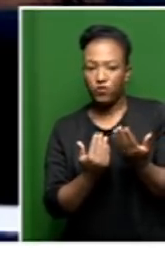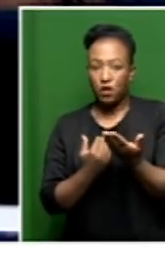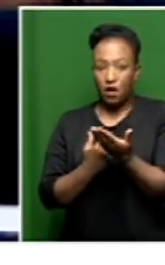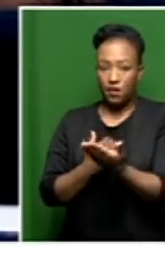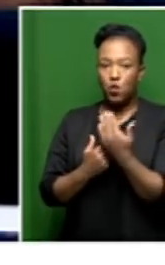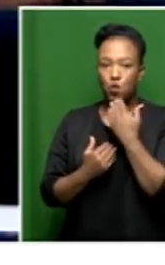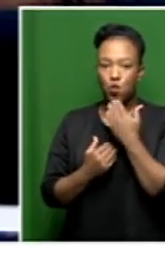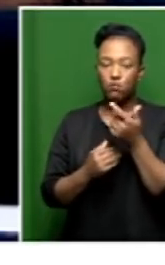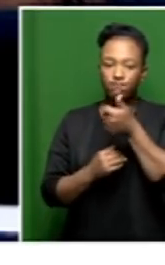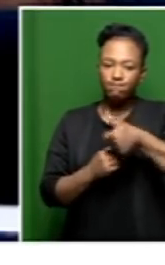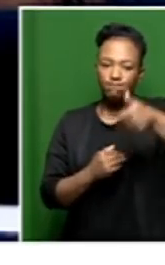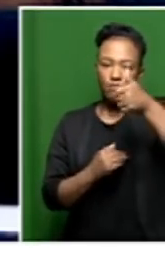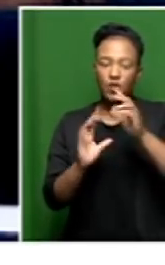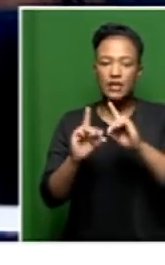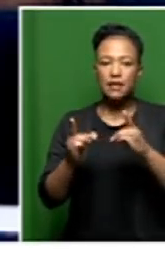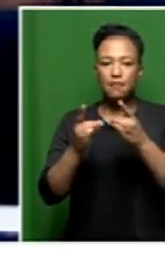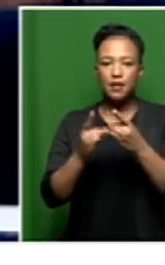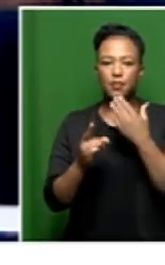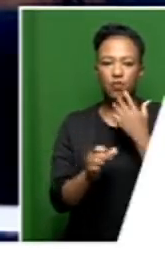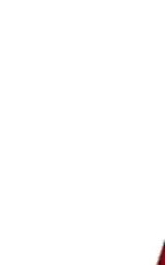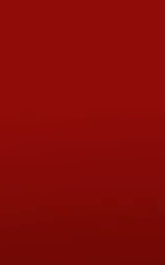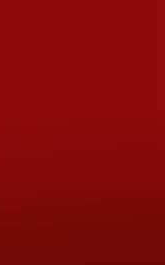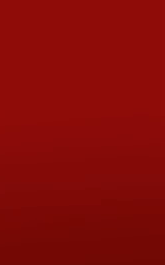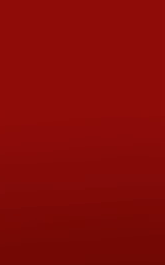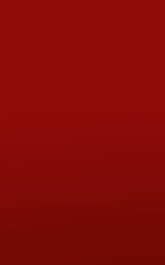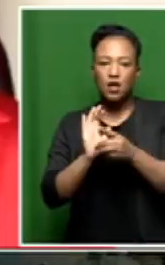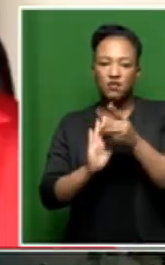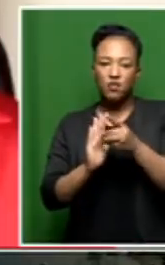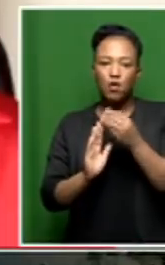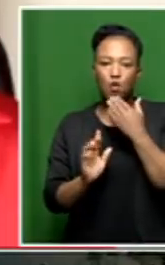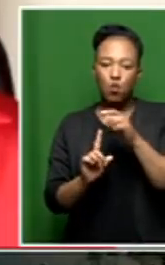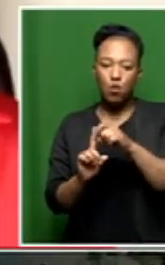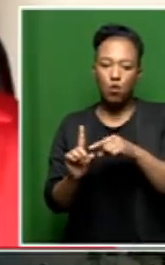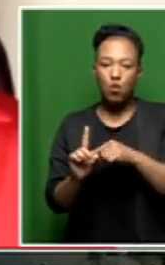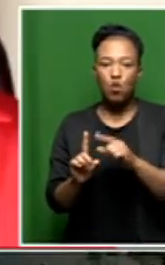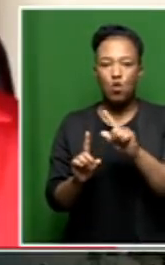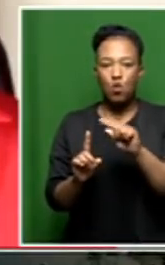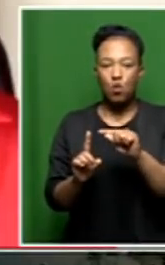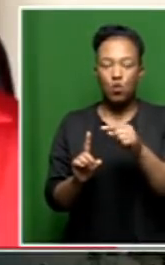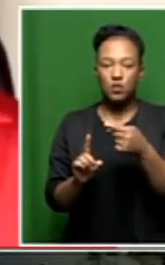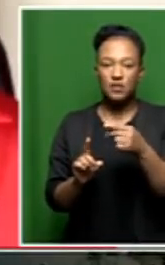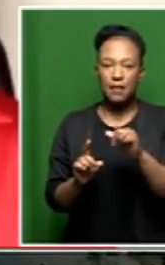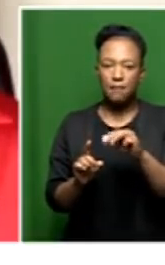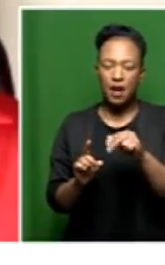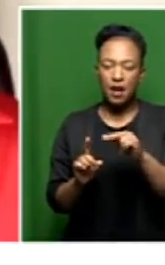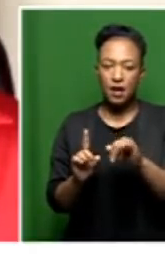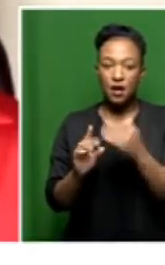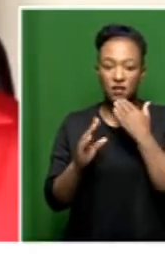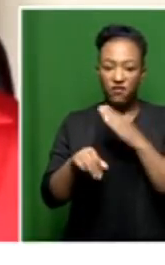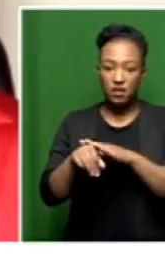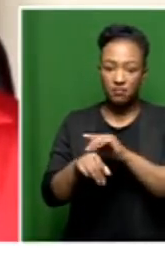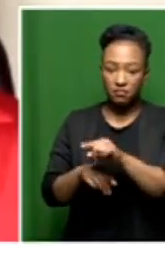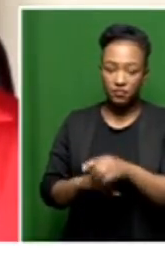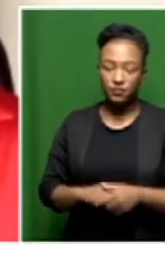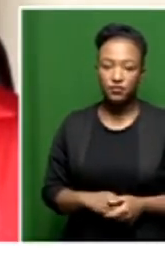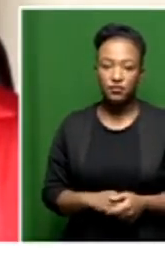join now by the head of department at the Gauteng Social Development Department, Ms. Tembeni Mflongo. Thanks so much for your time. Welcome to Morning Live, Ms. Tembeni